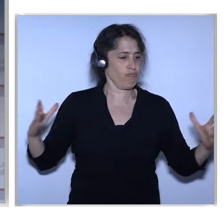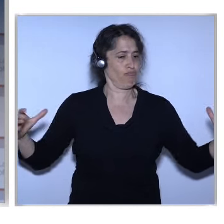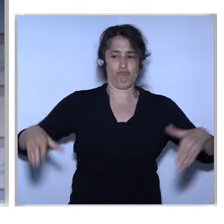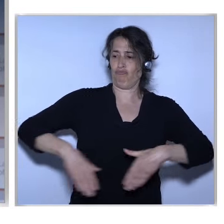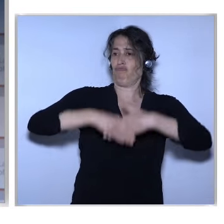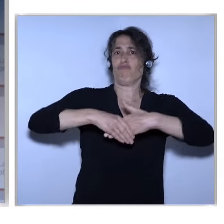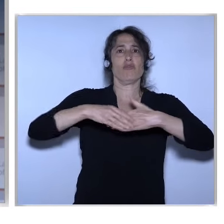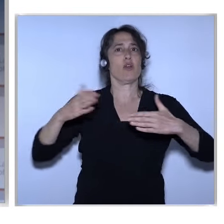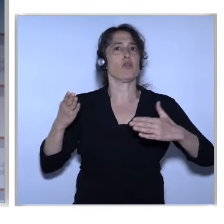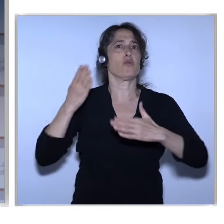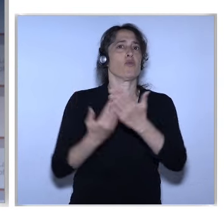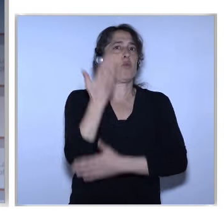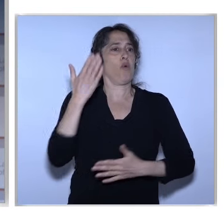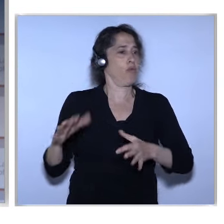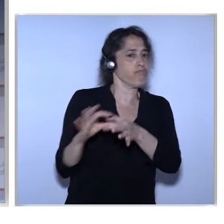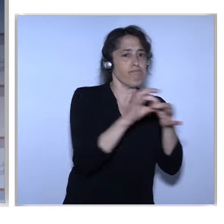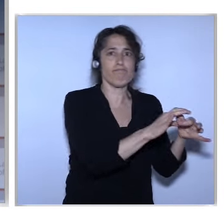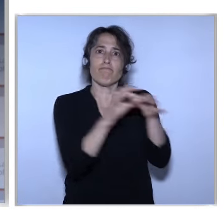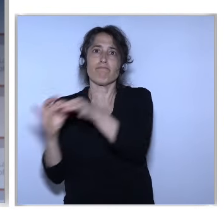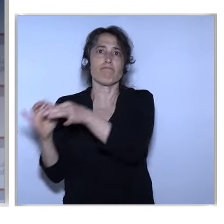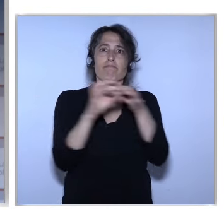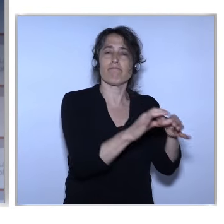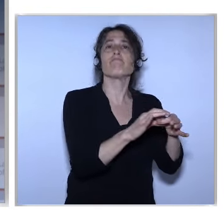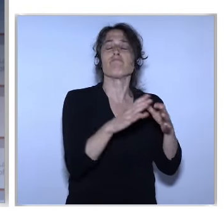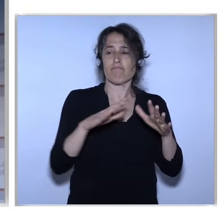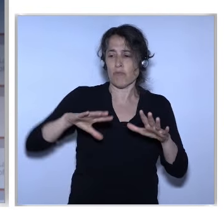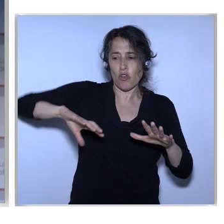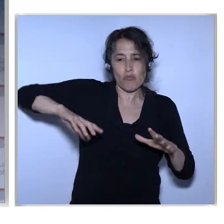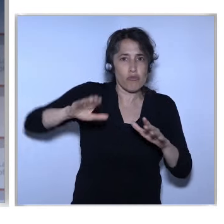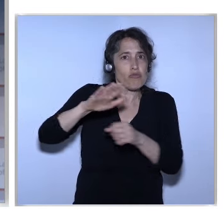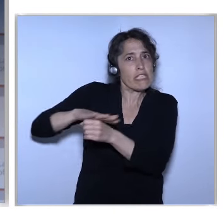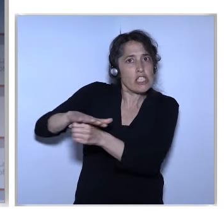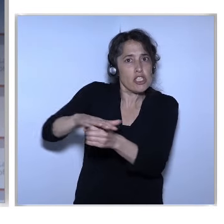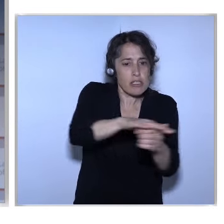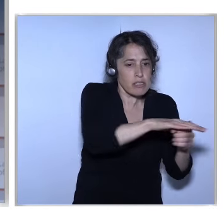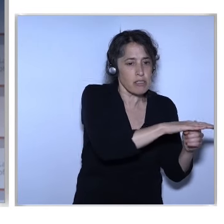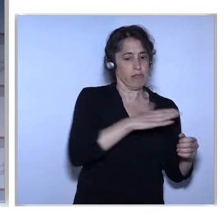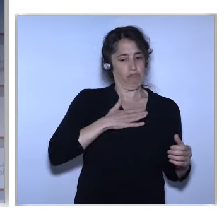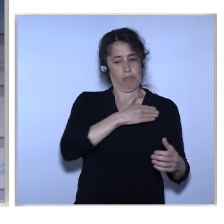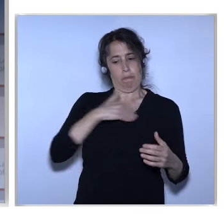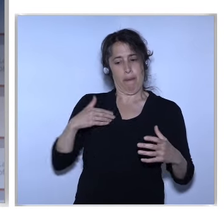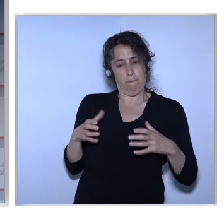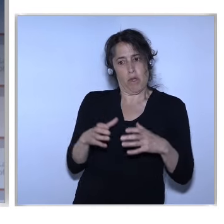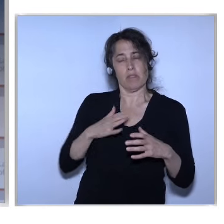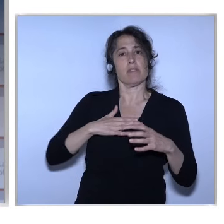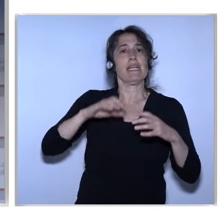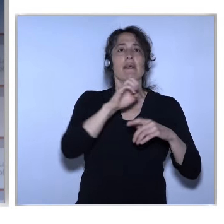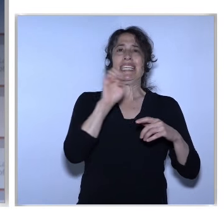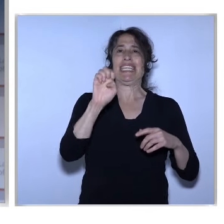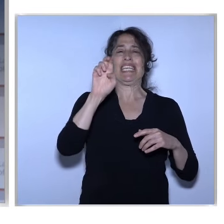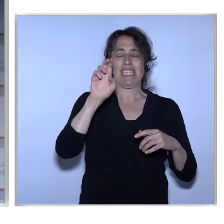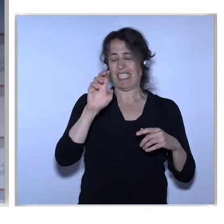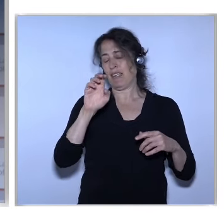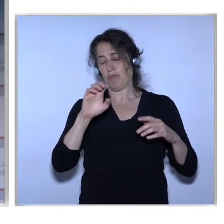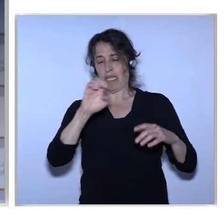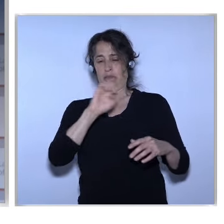Forms Of Collaboration Between The Committee Of The Regions Our Members And The Commission DG Connect Definitely